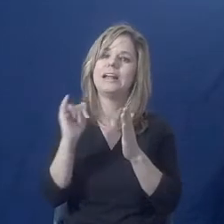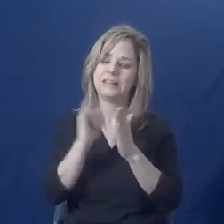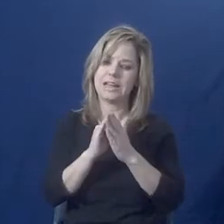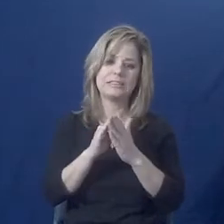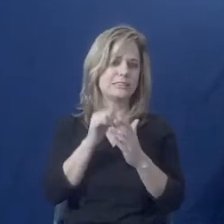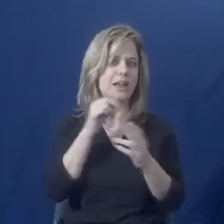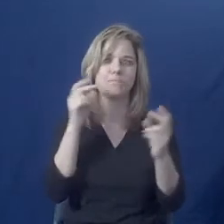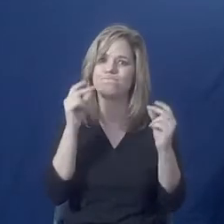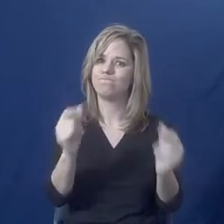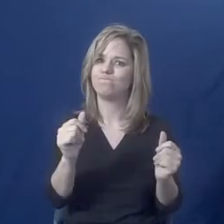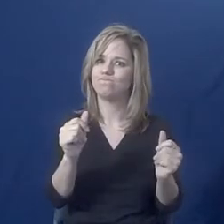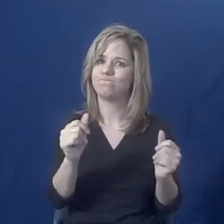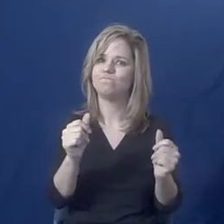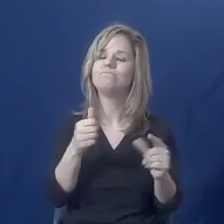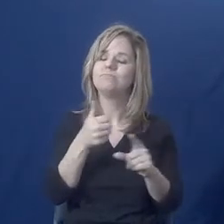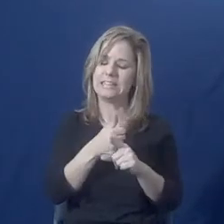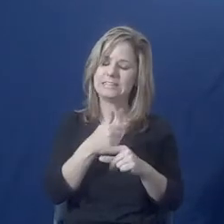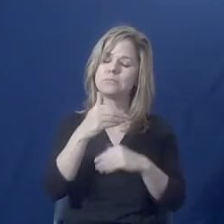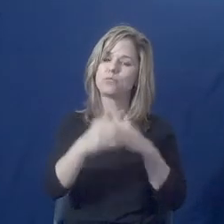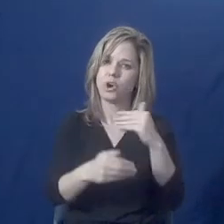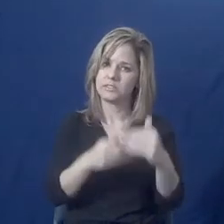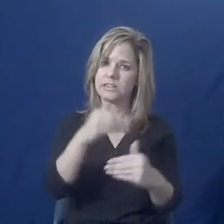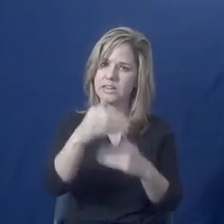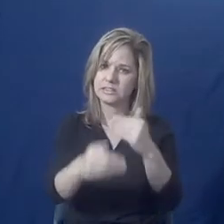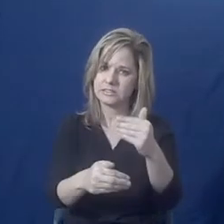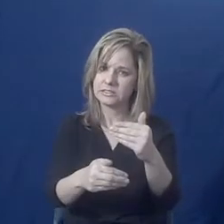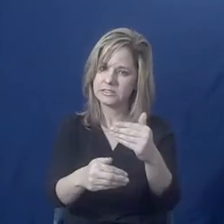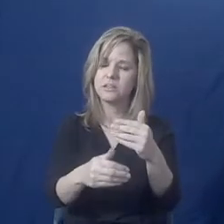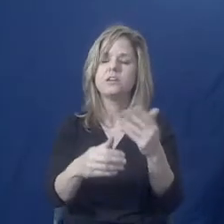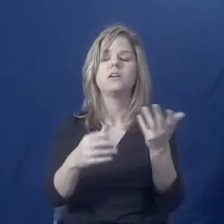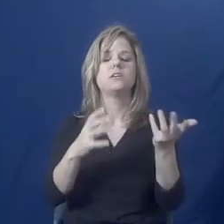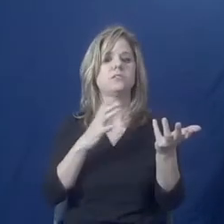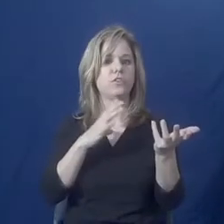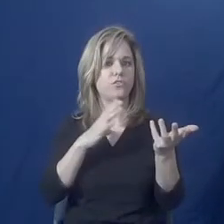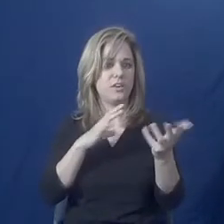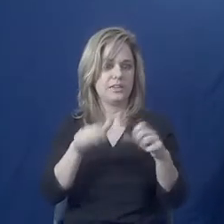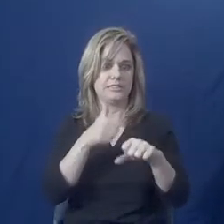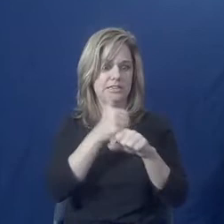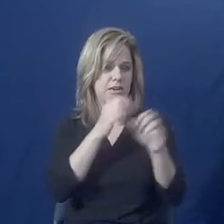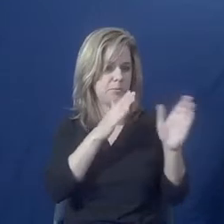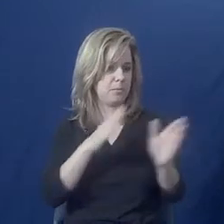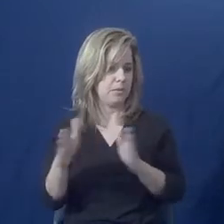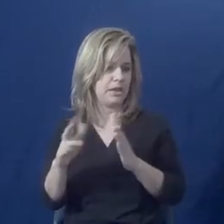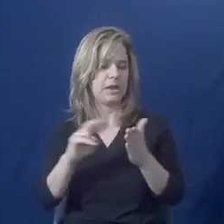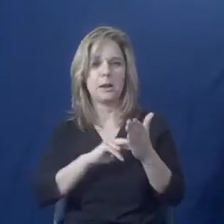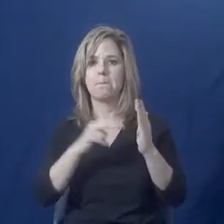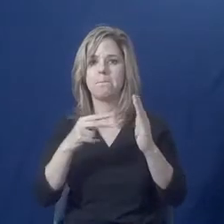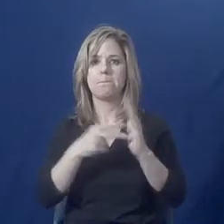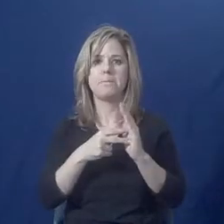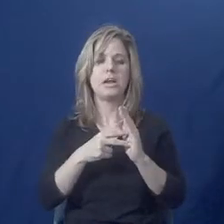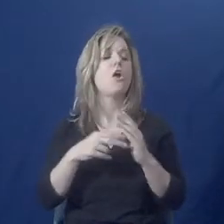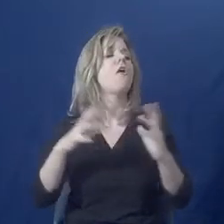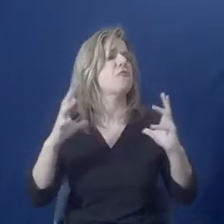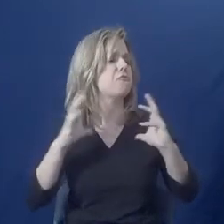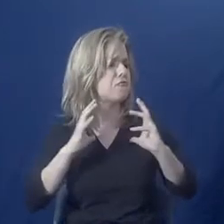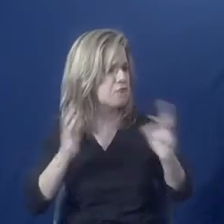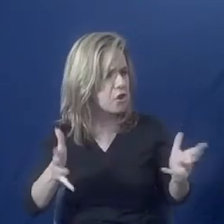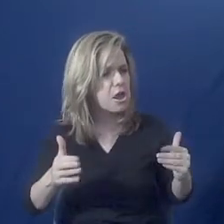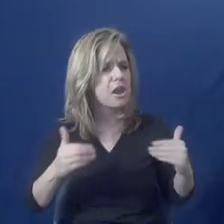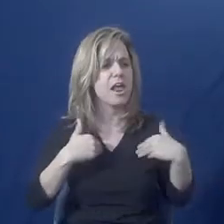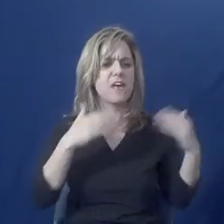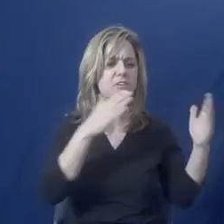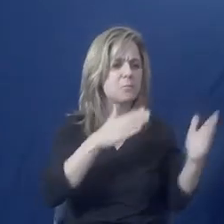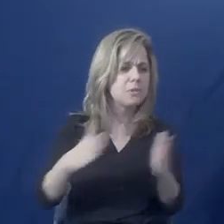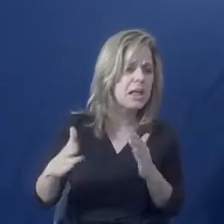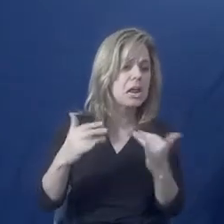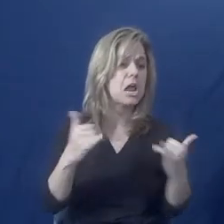And so if you make a safety plan with somebody, it doesn't mean, okay, they have a plan and now they can leave